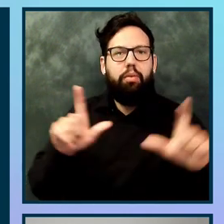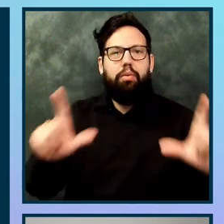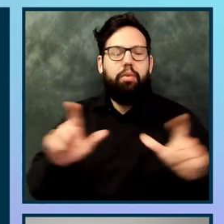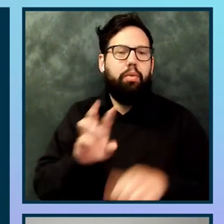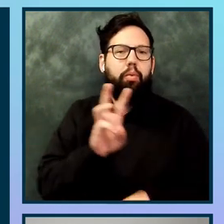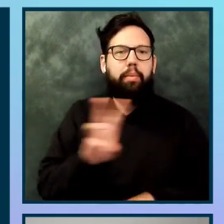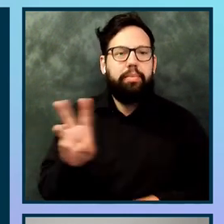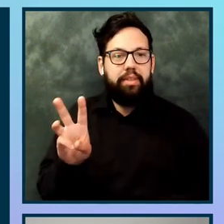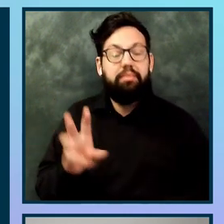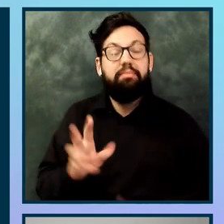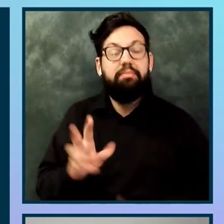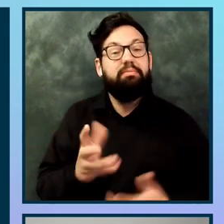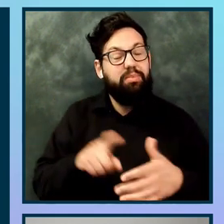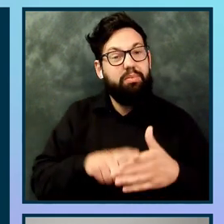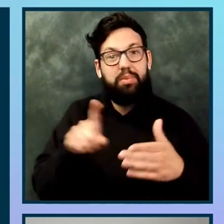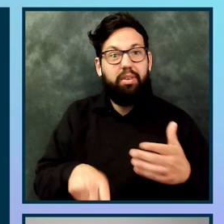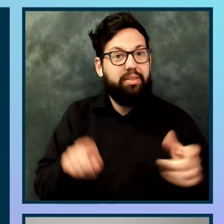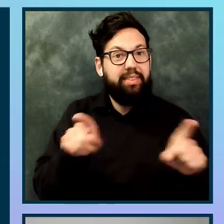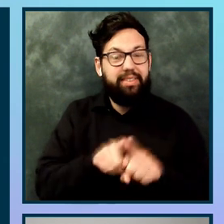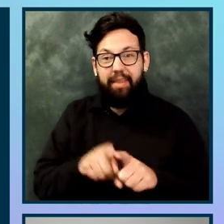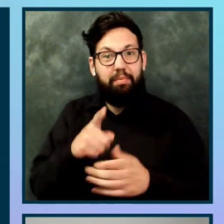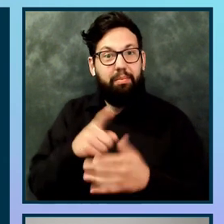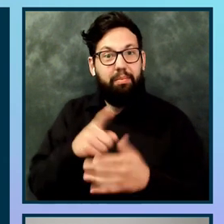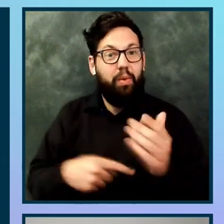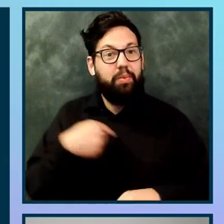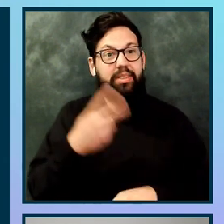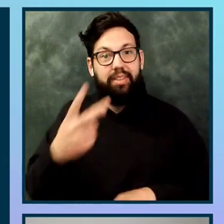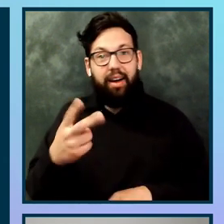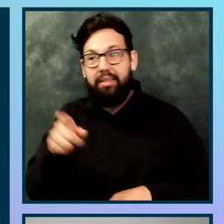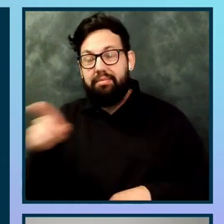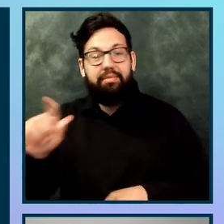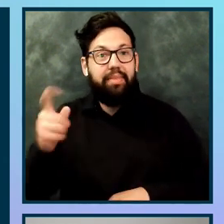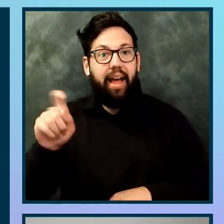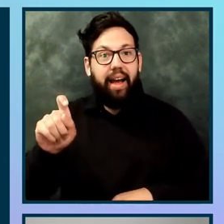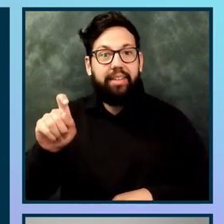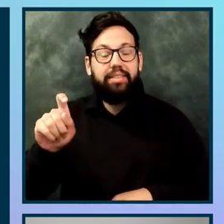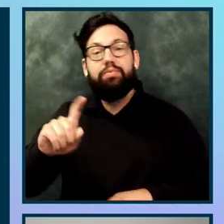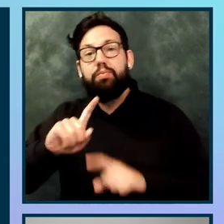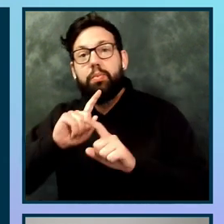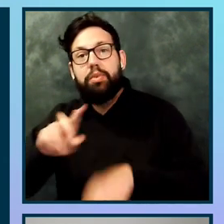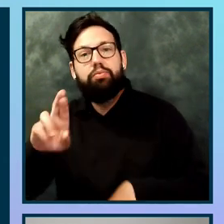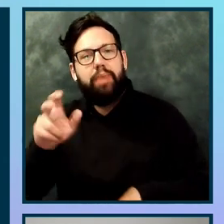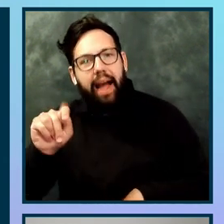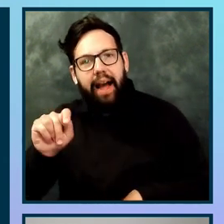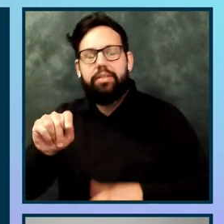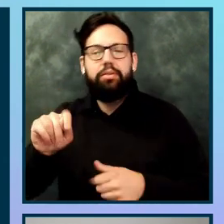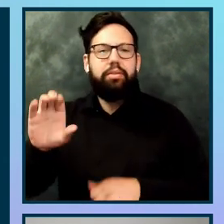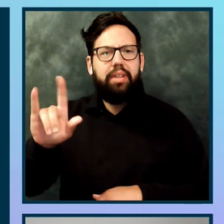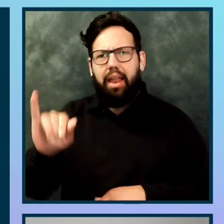be exactly the same as we've seen in the Axe CLI or Axe React, but in a more visual way